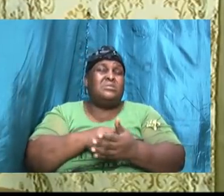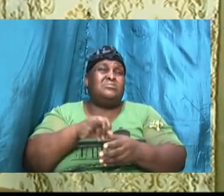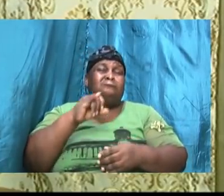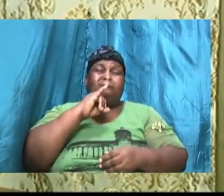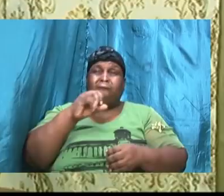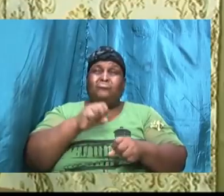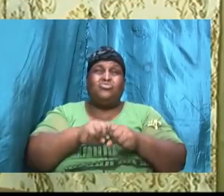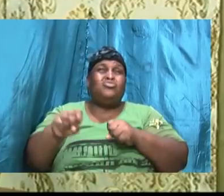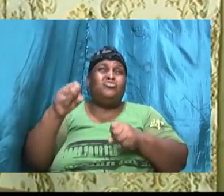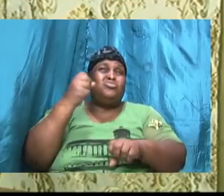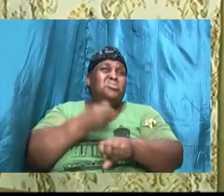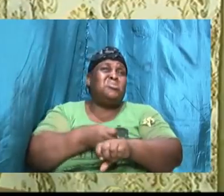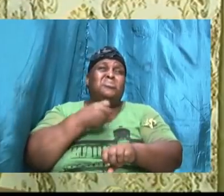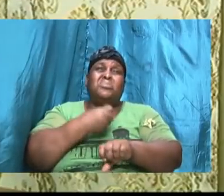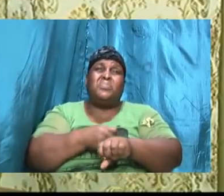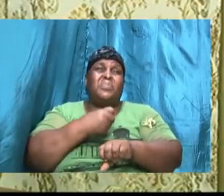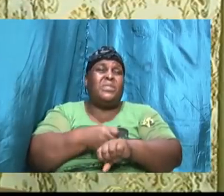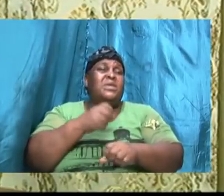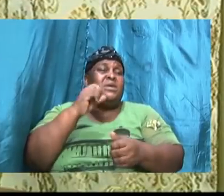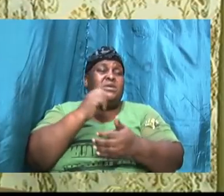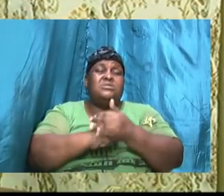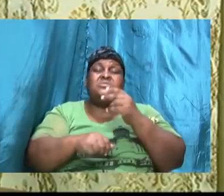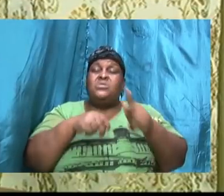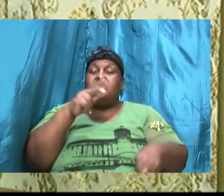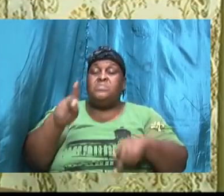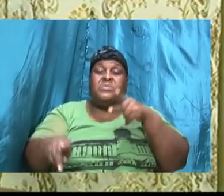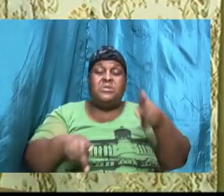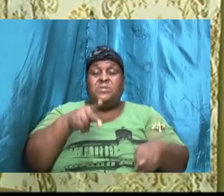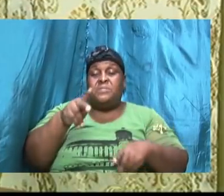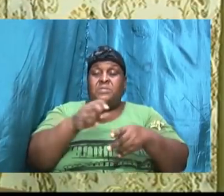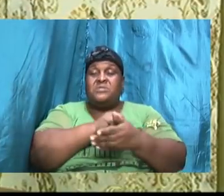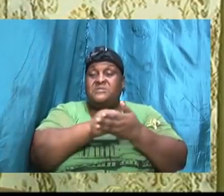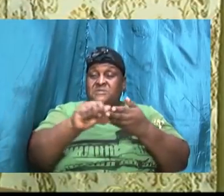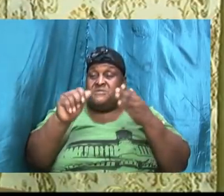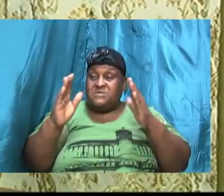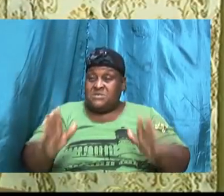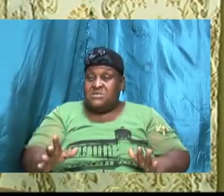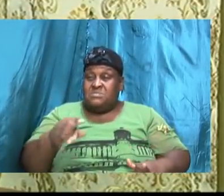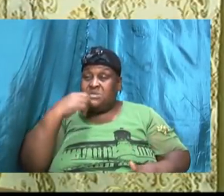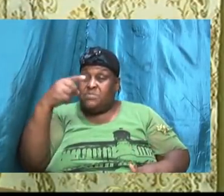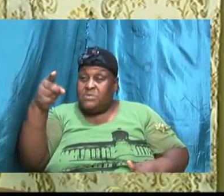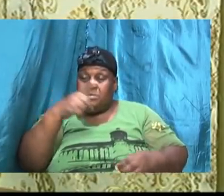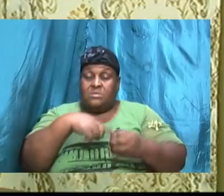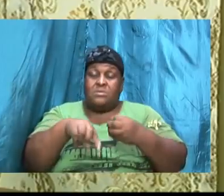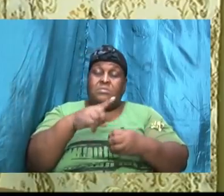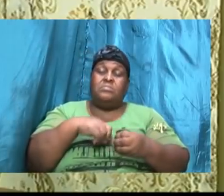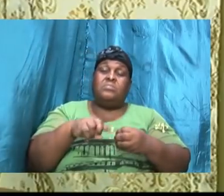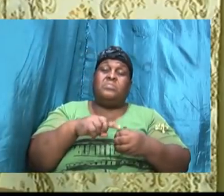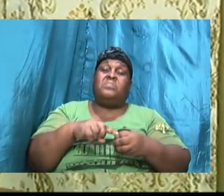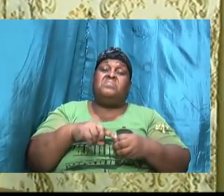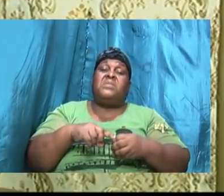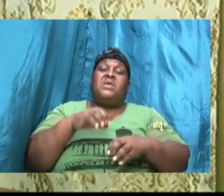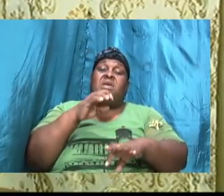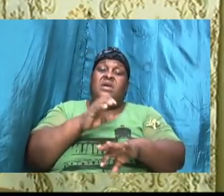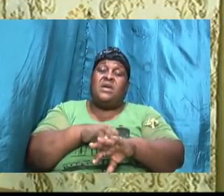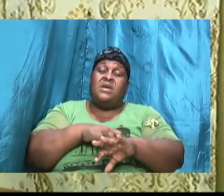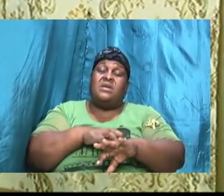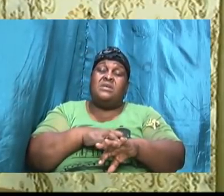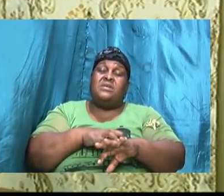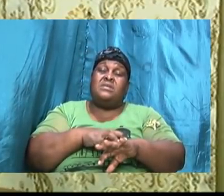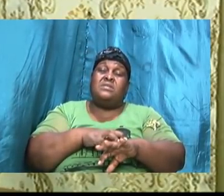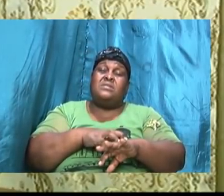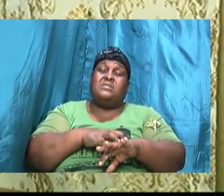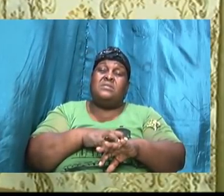And some folks, saints I'm talking about, are at the point of frustration